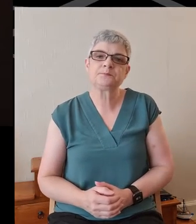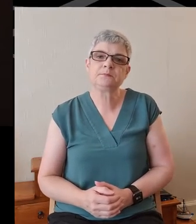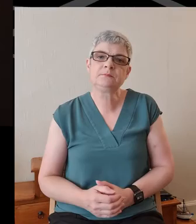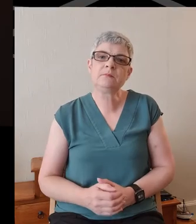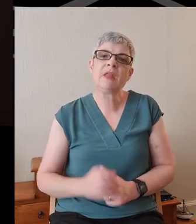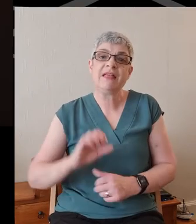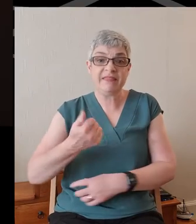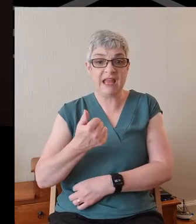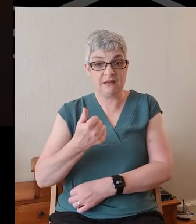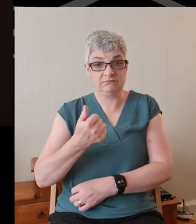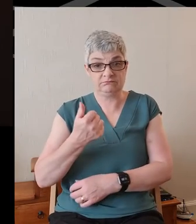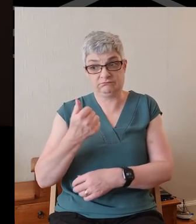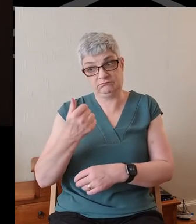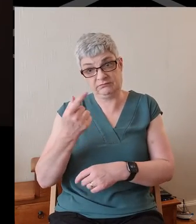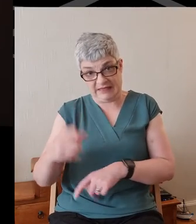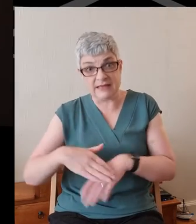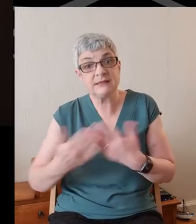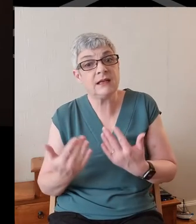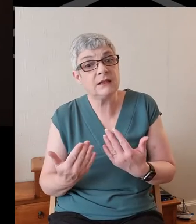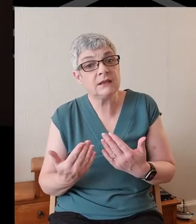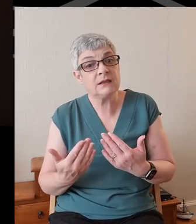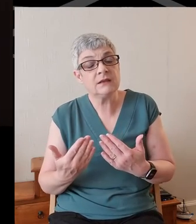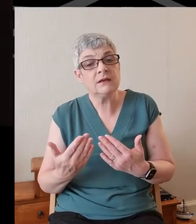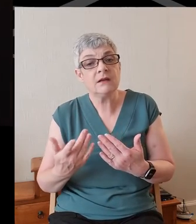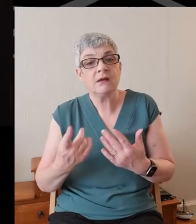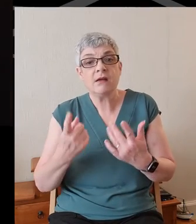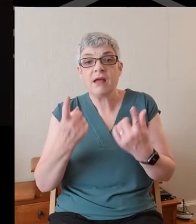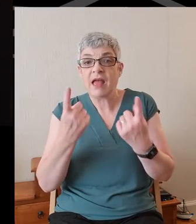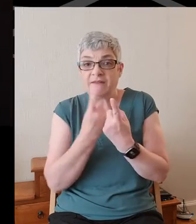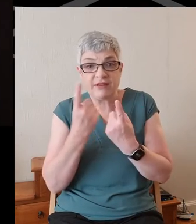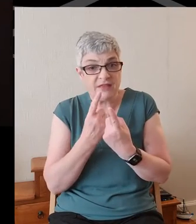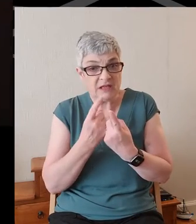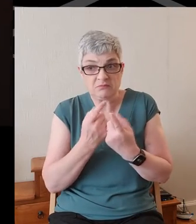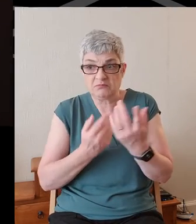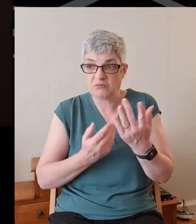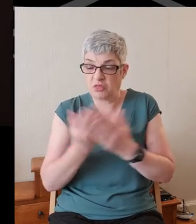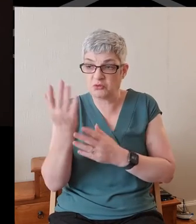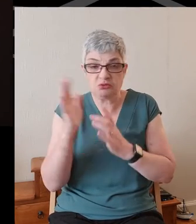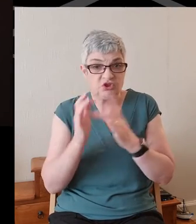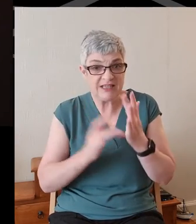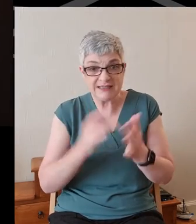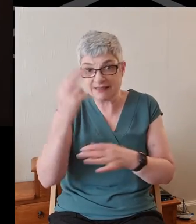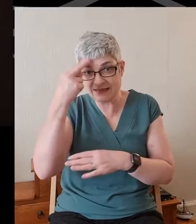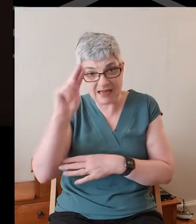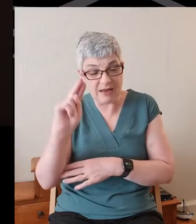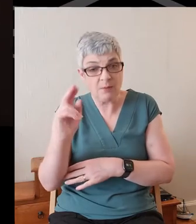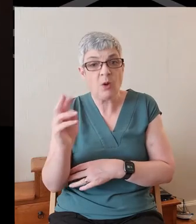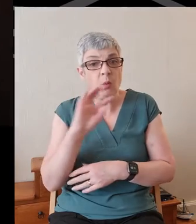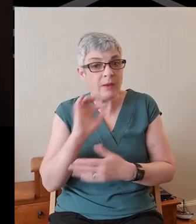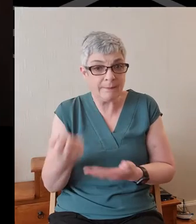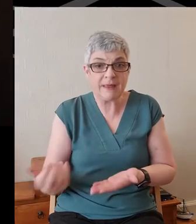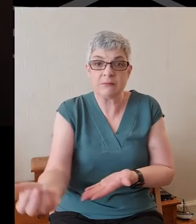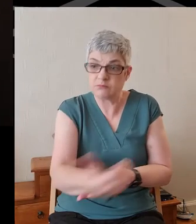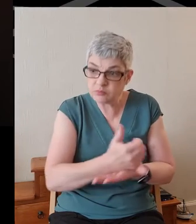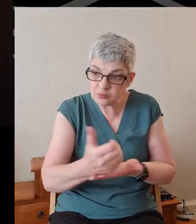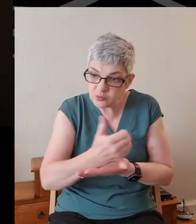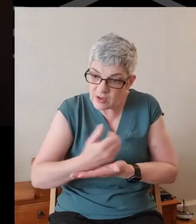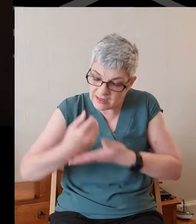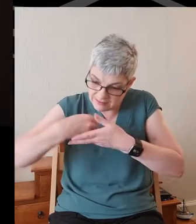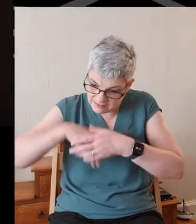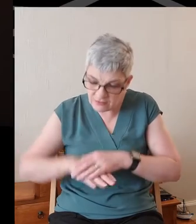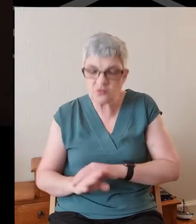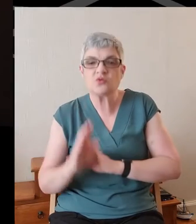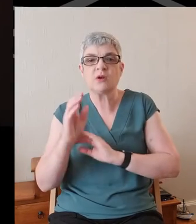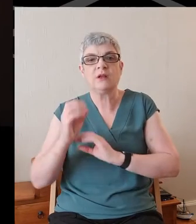And then in that day, all that had been done in Jesus' name would be gathered up and woven into the new creation, which the